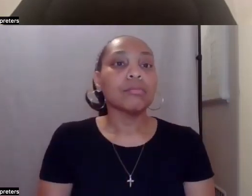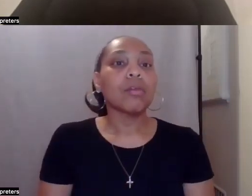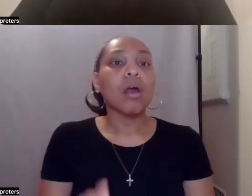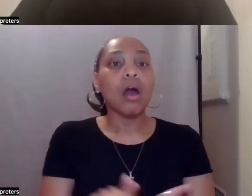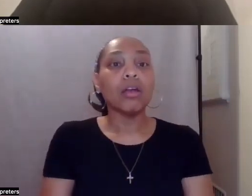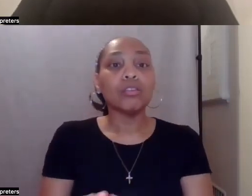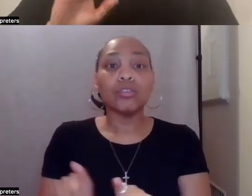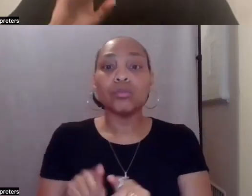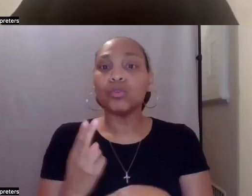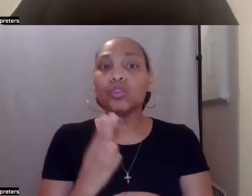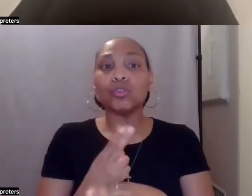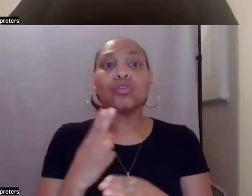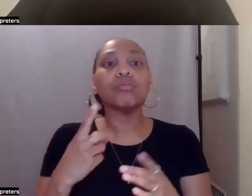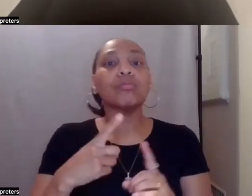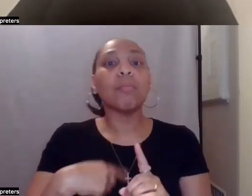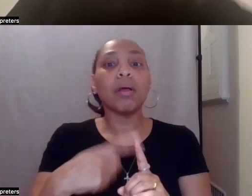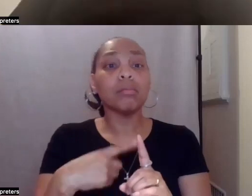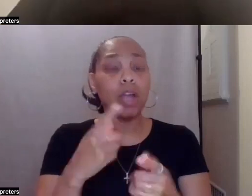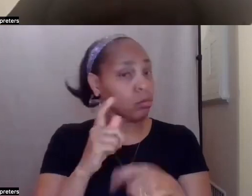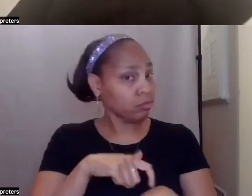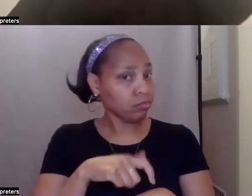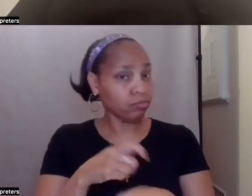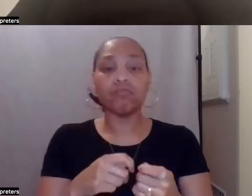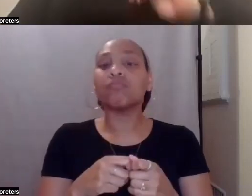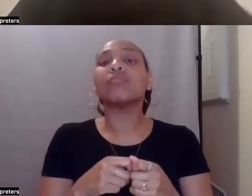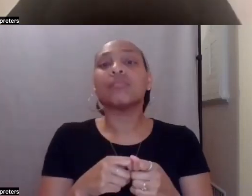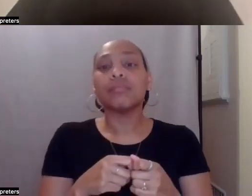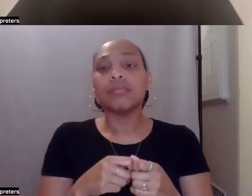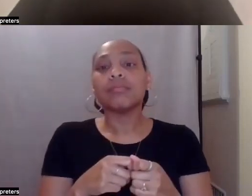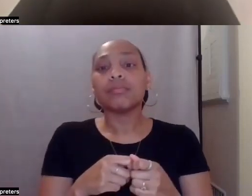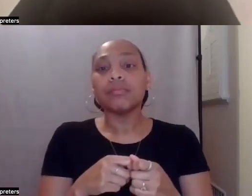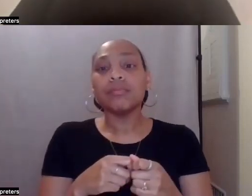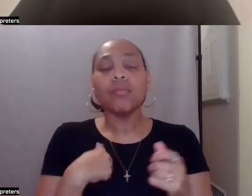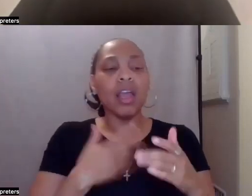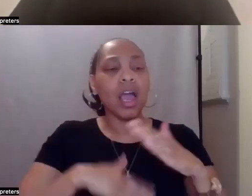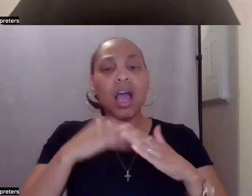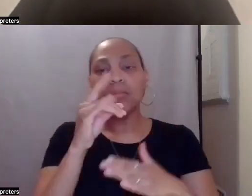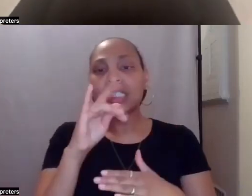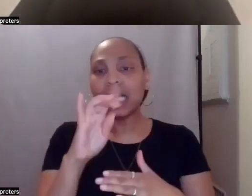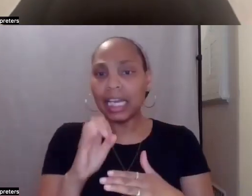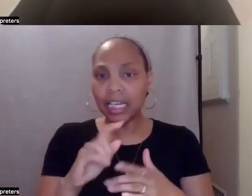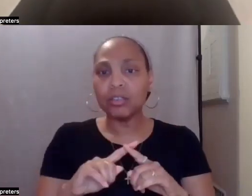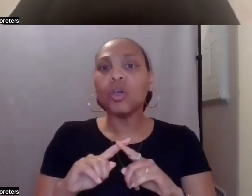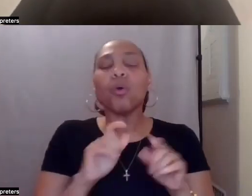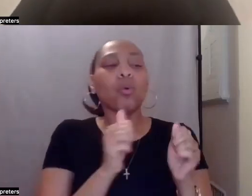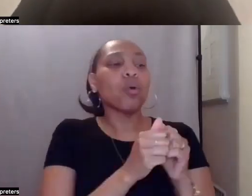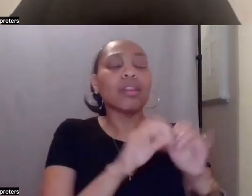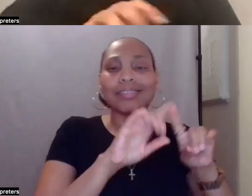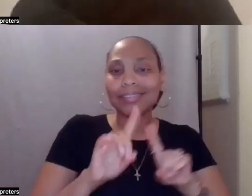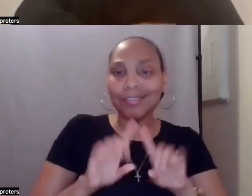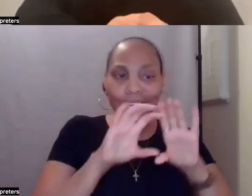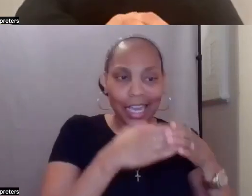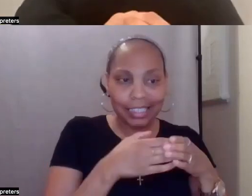uh, calendar template. Um, and I update it each month with the classes Joe now takes either in person or